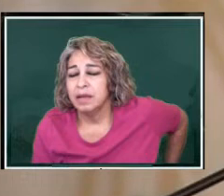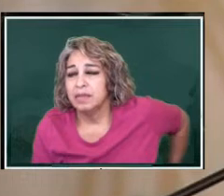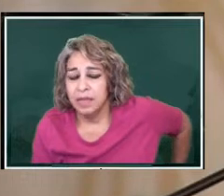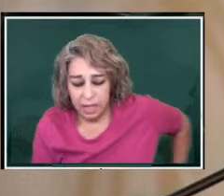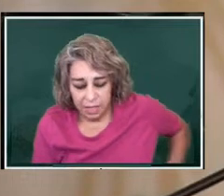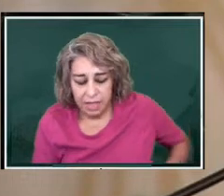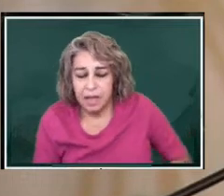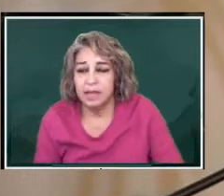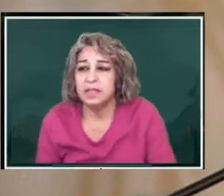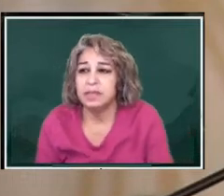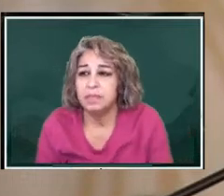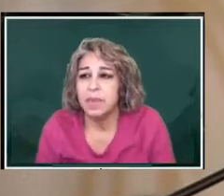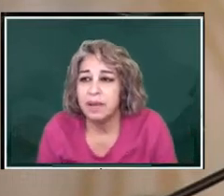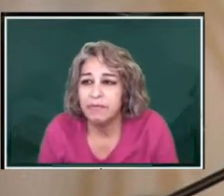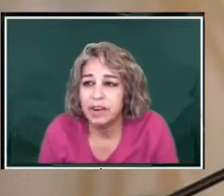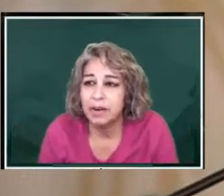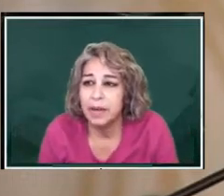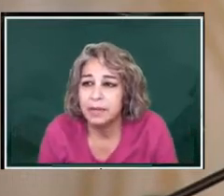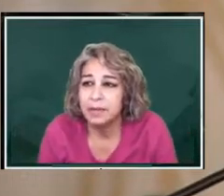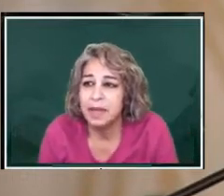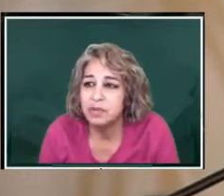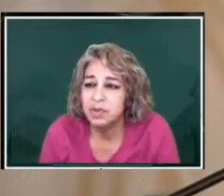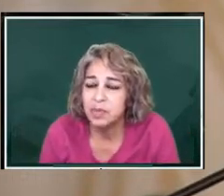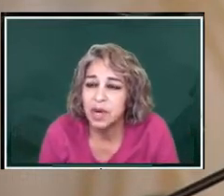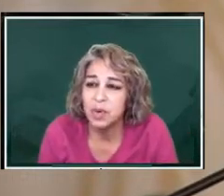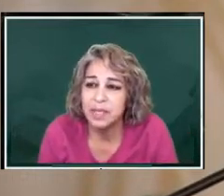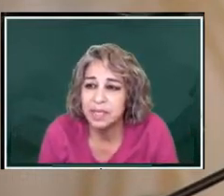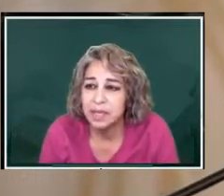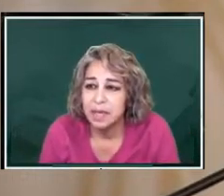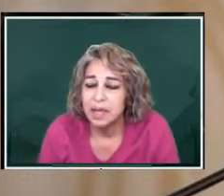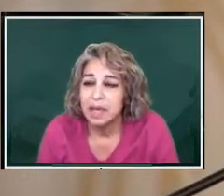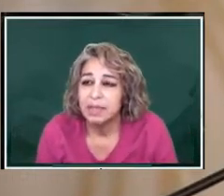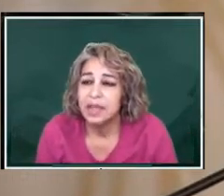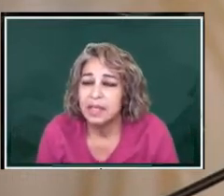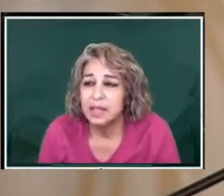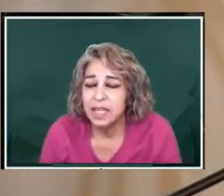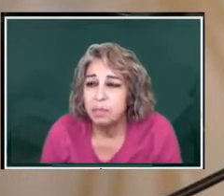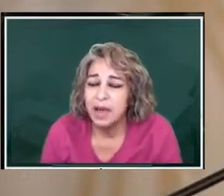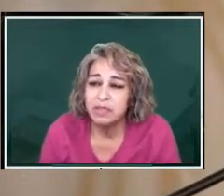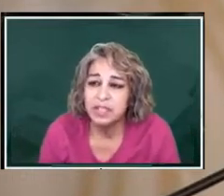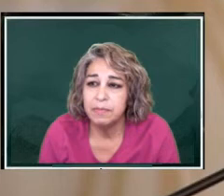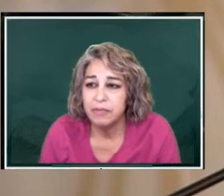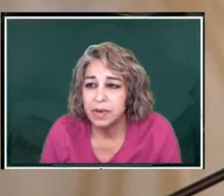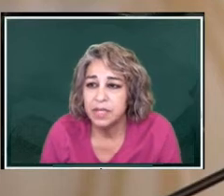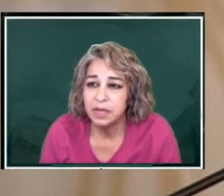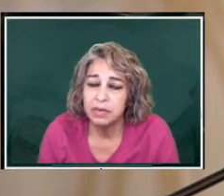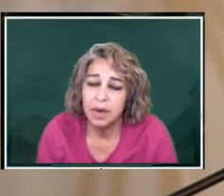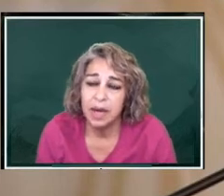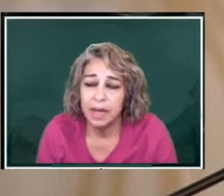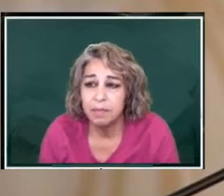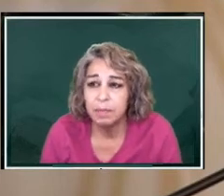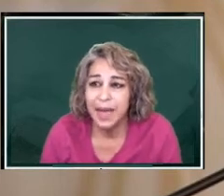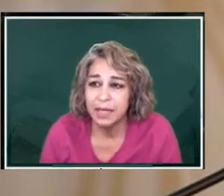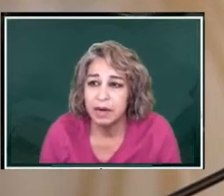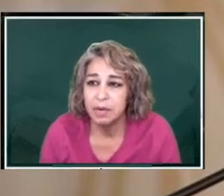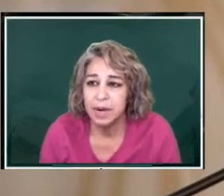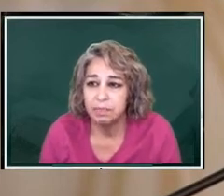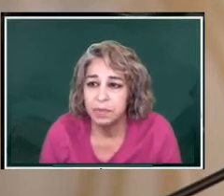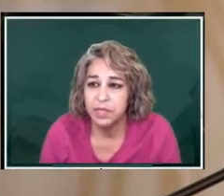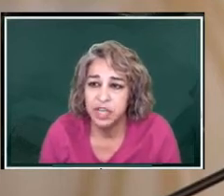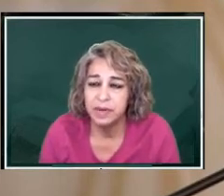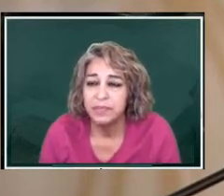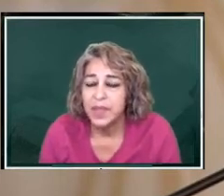them to request that it bothers them for us to combat